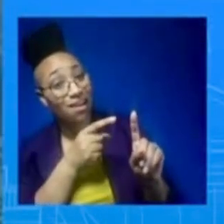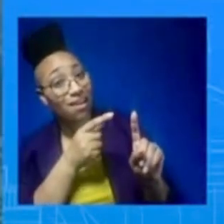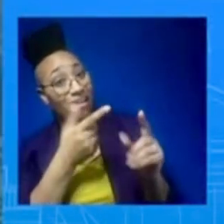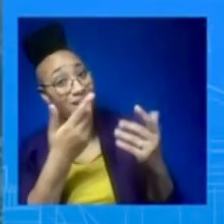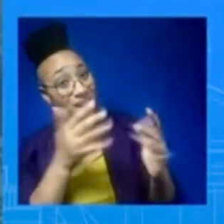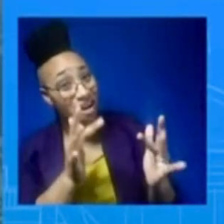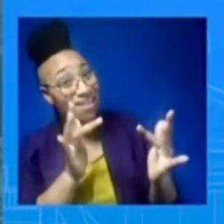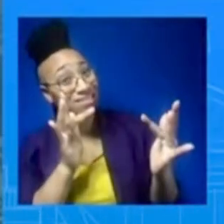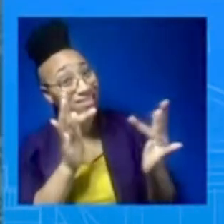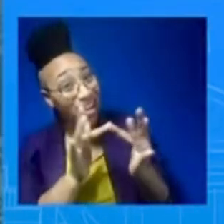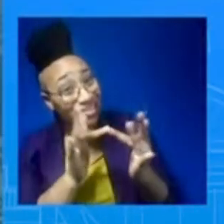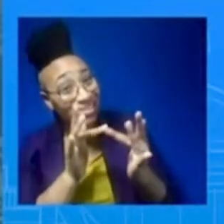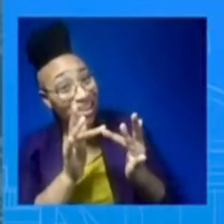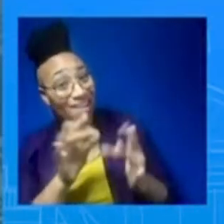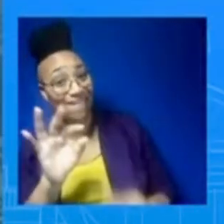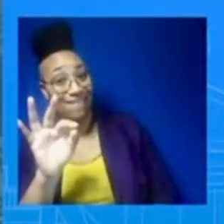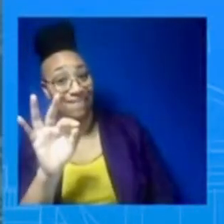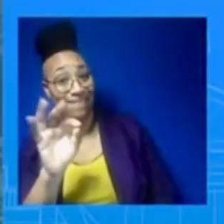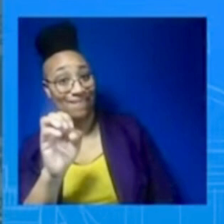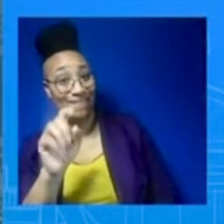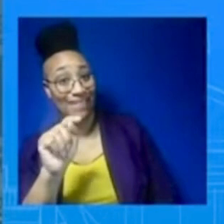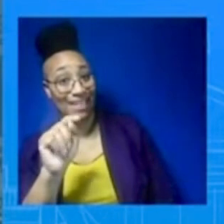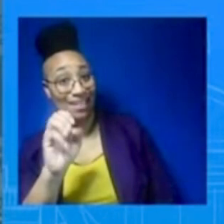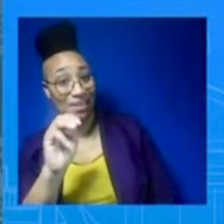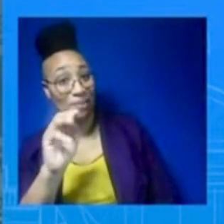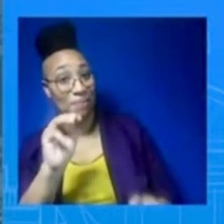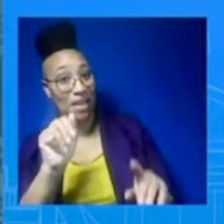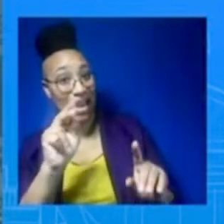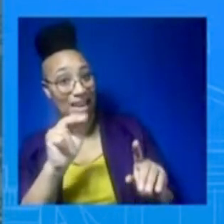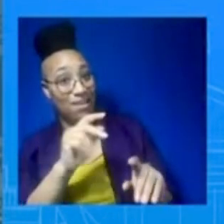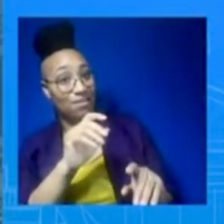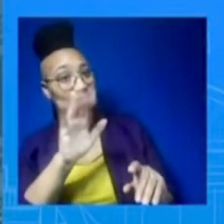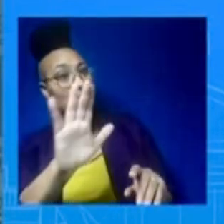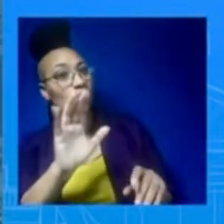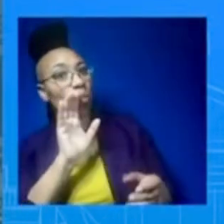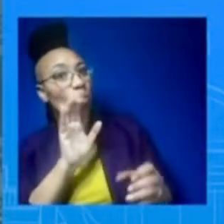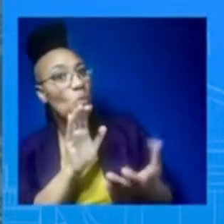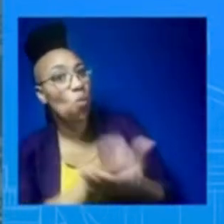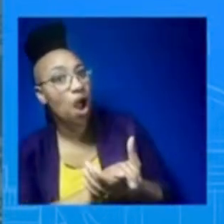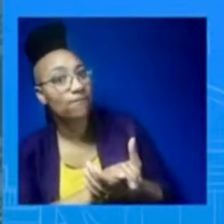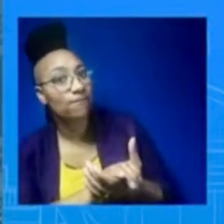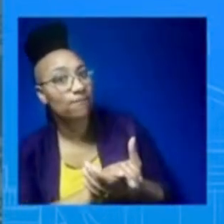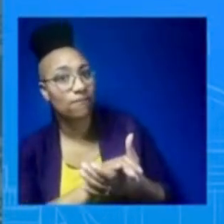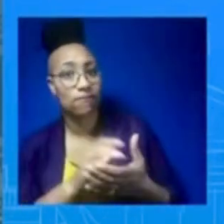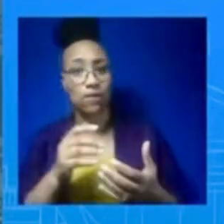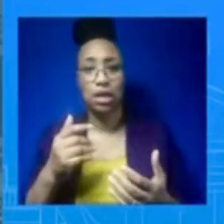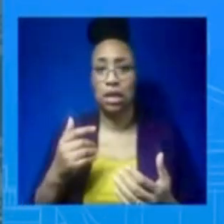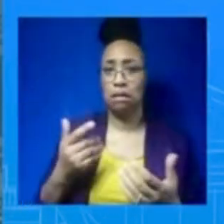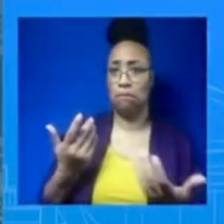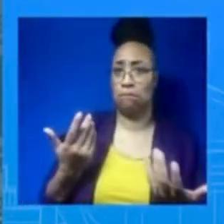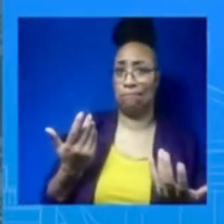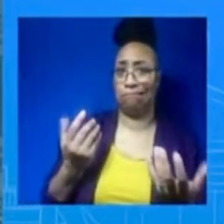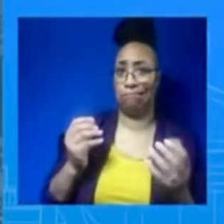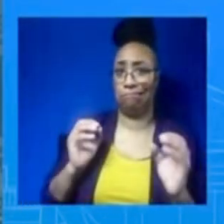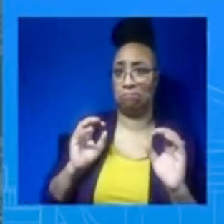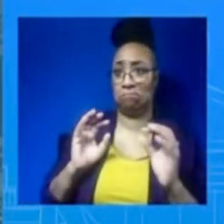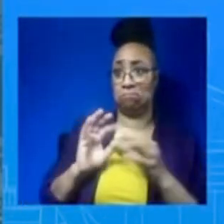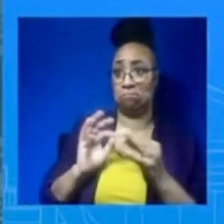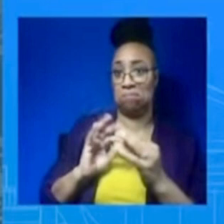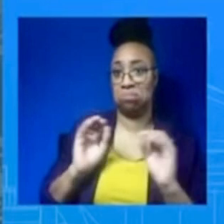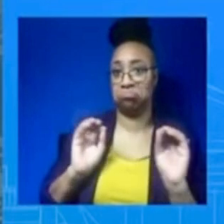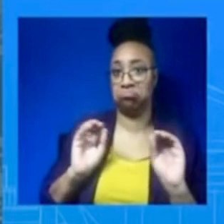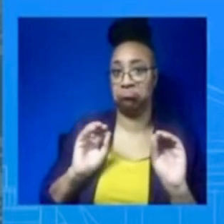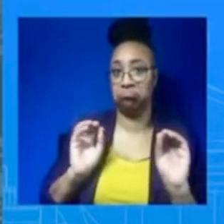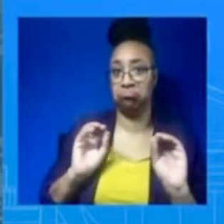out at this time. As you know, the President has developed a very good, close relationship with the Federmans over the last several